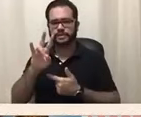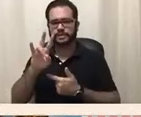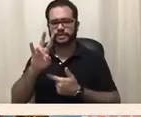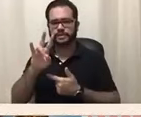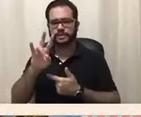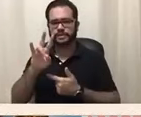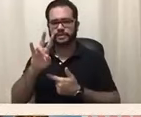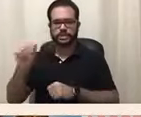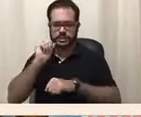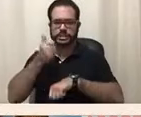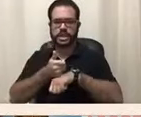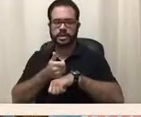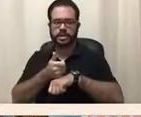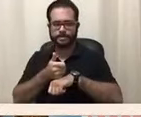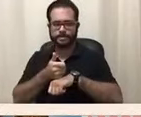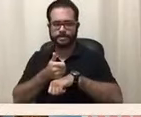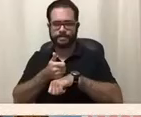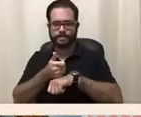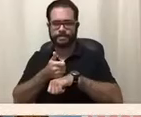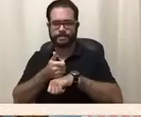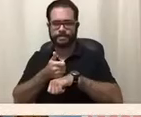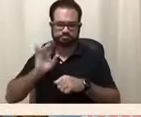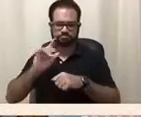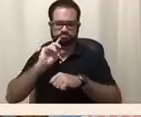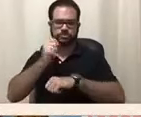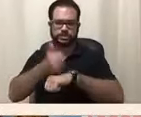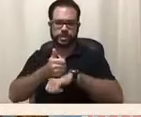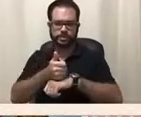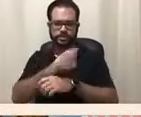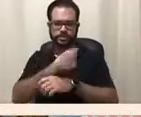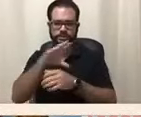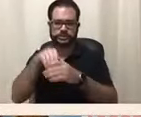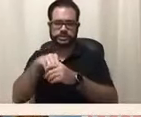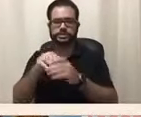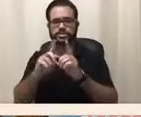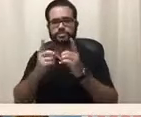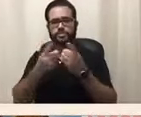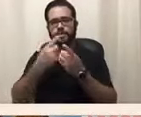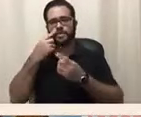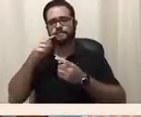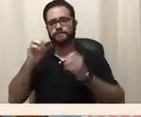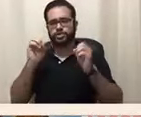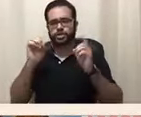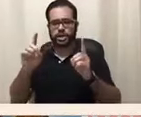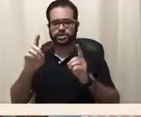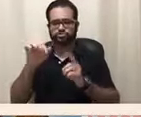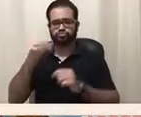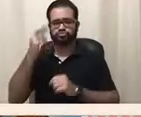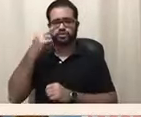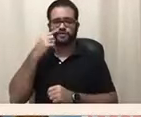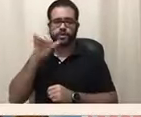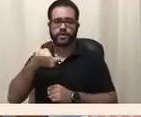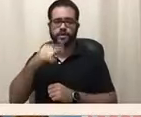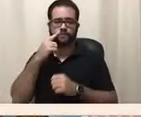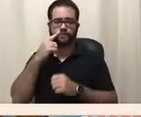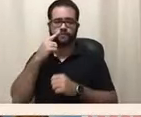within the department of education its purpose was to promote is to promote policies programs practices and procedures